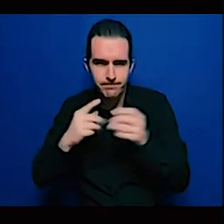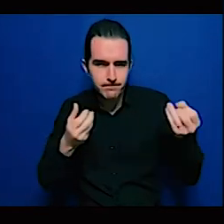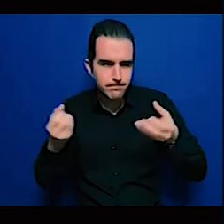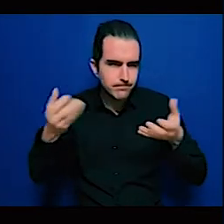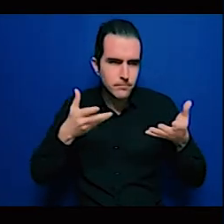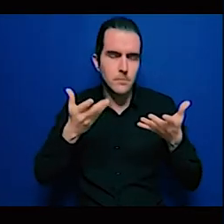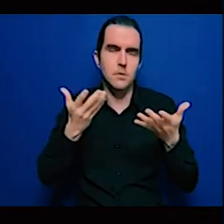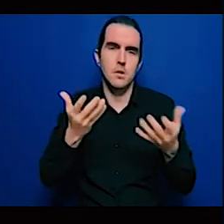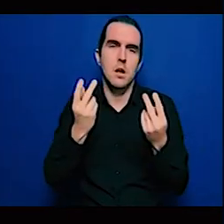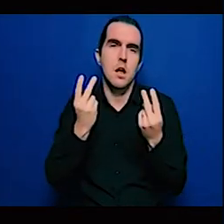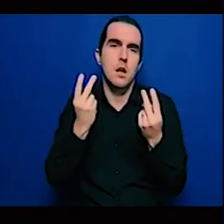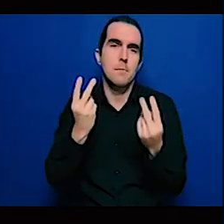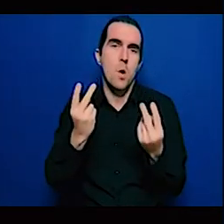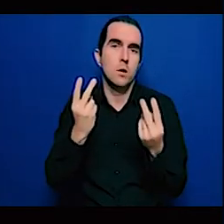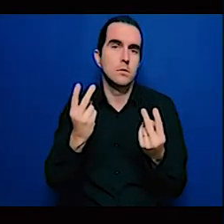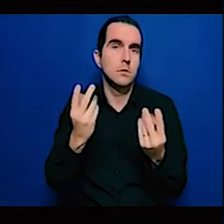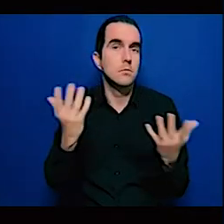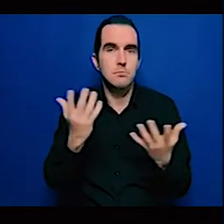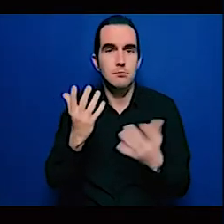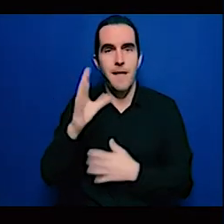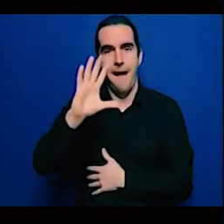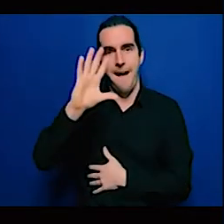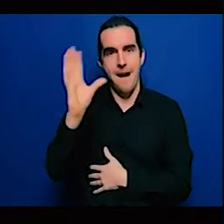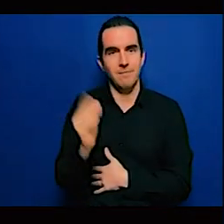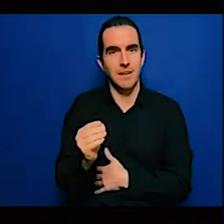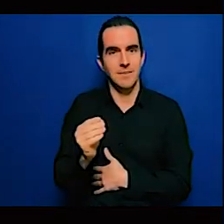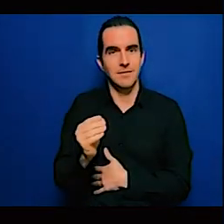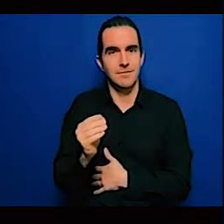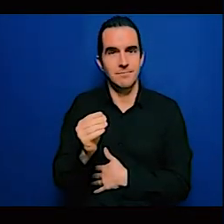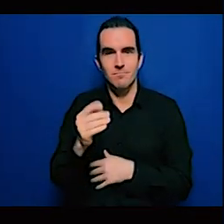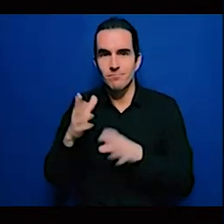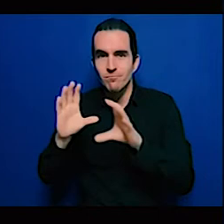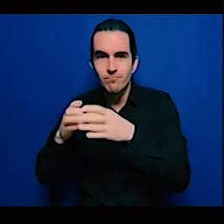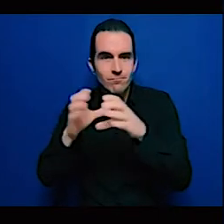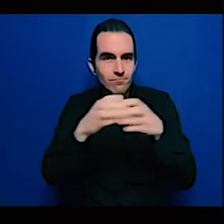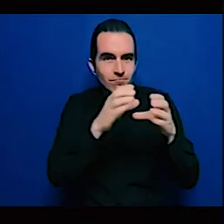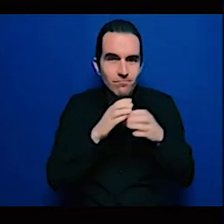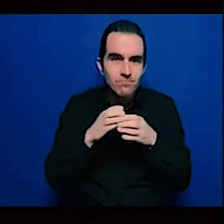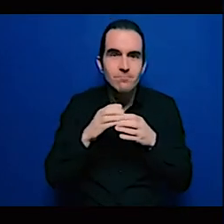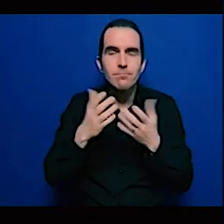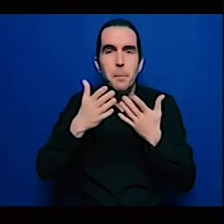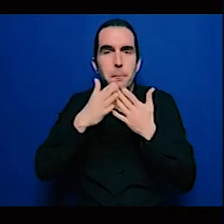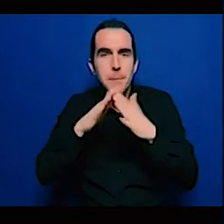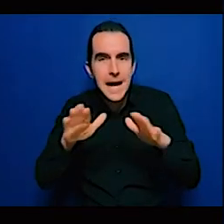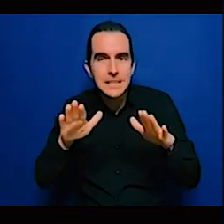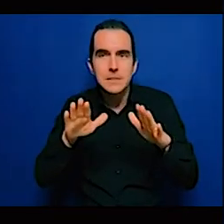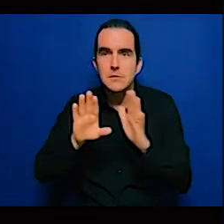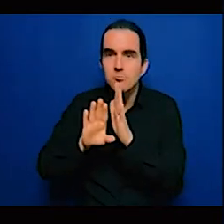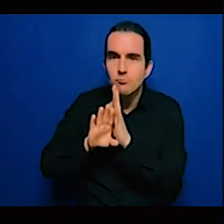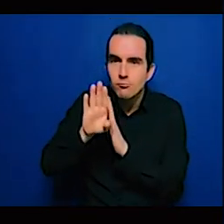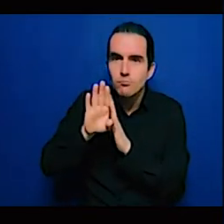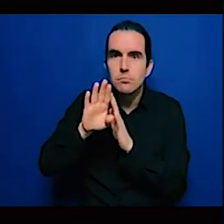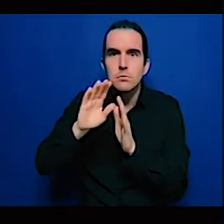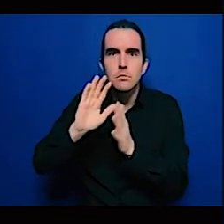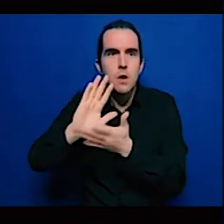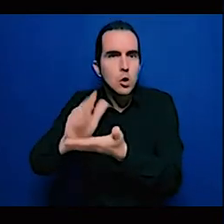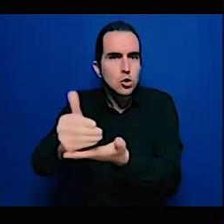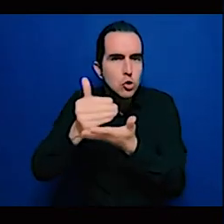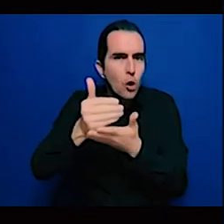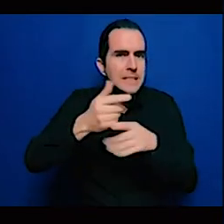on energy and climate change. Today on this event, we have